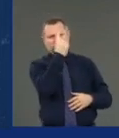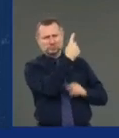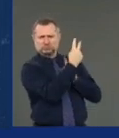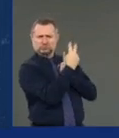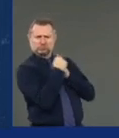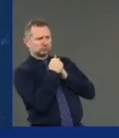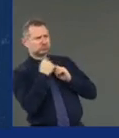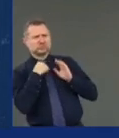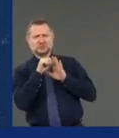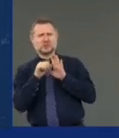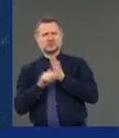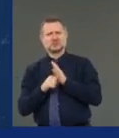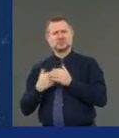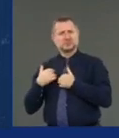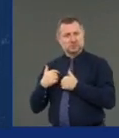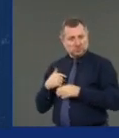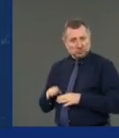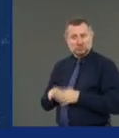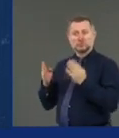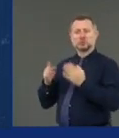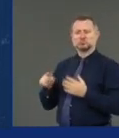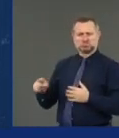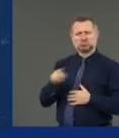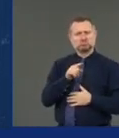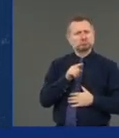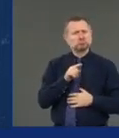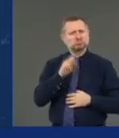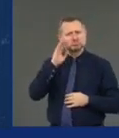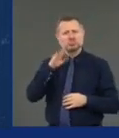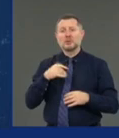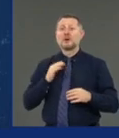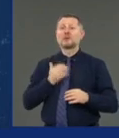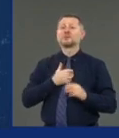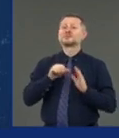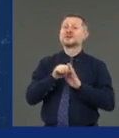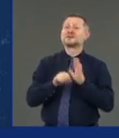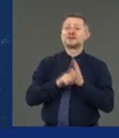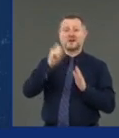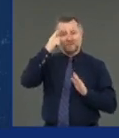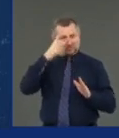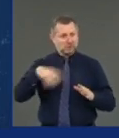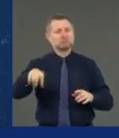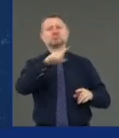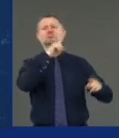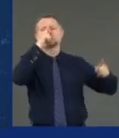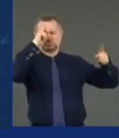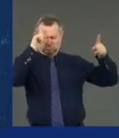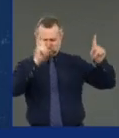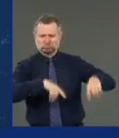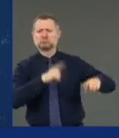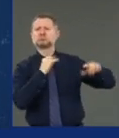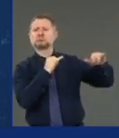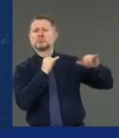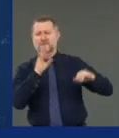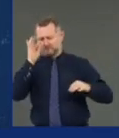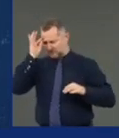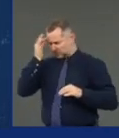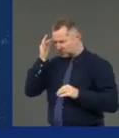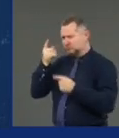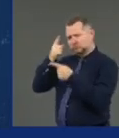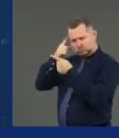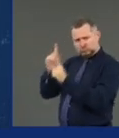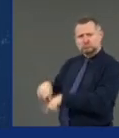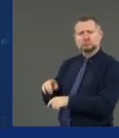That's been the position of the states. And it's also been the position of the federal government. So states are doing reopening.